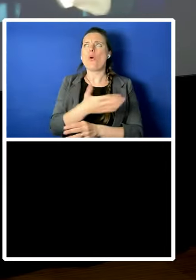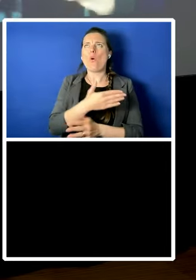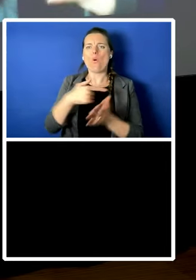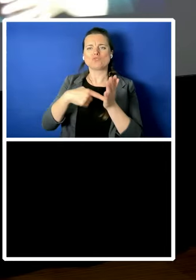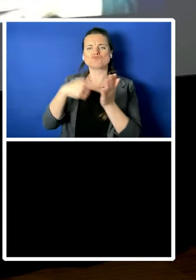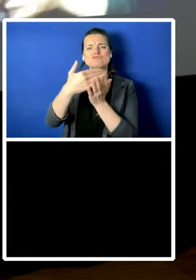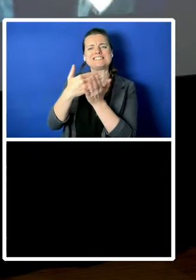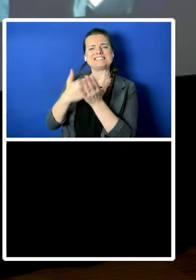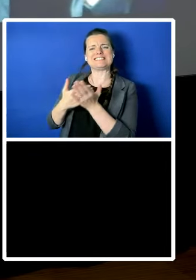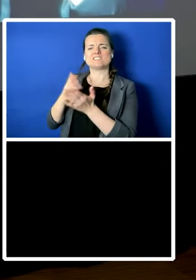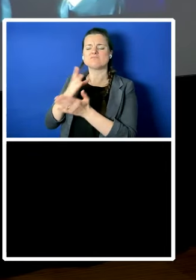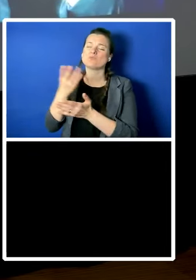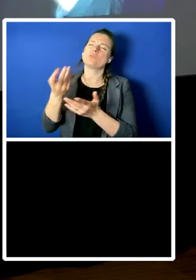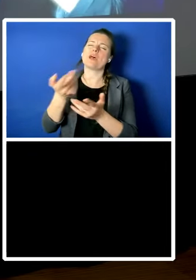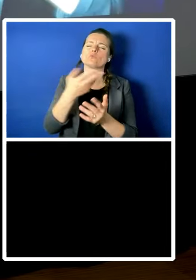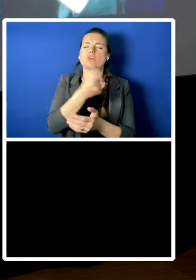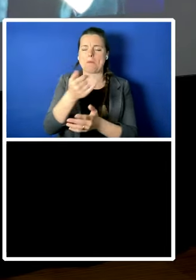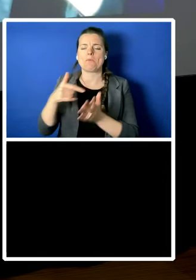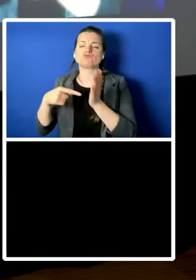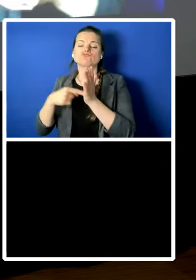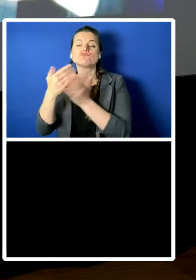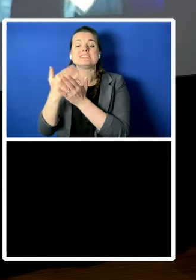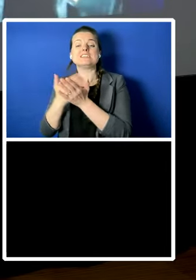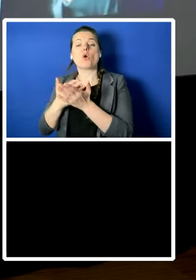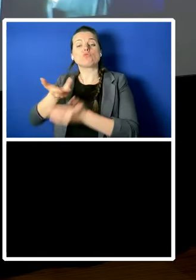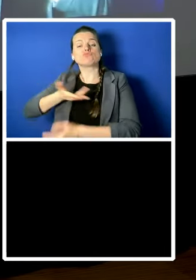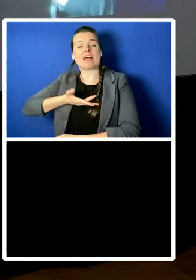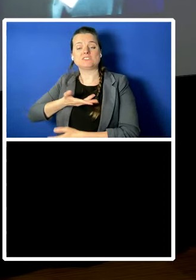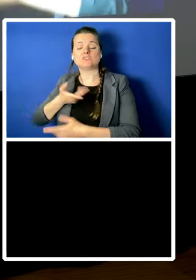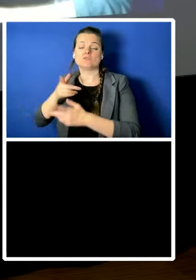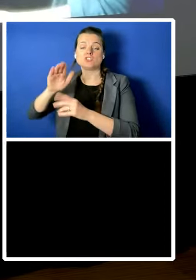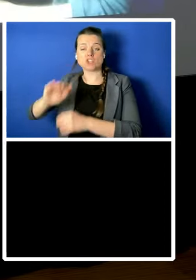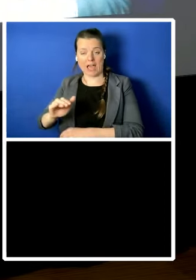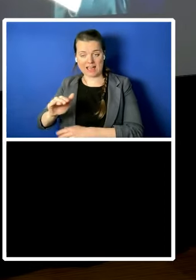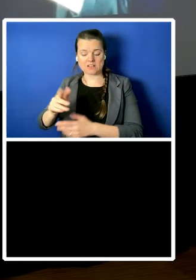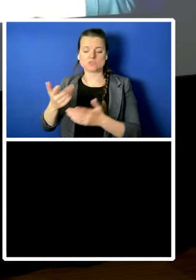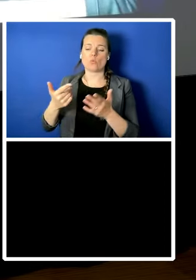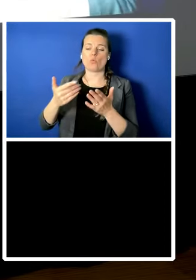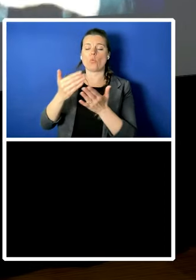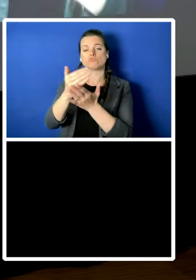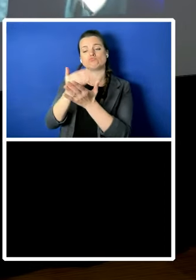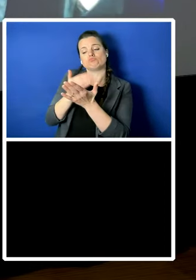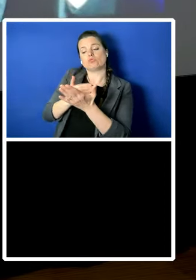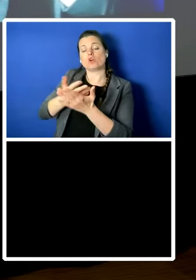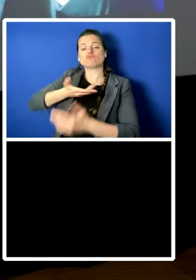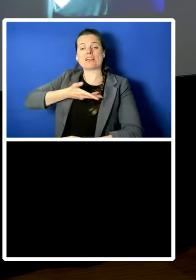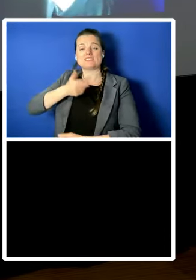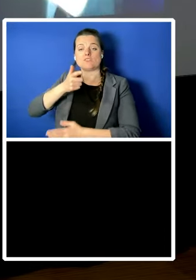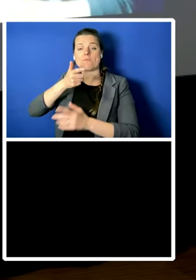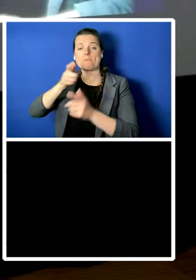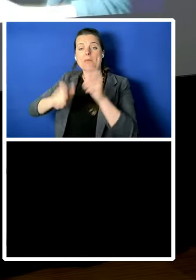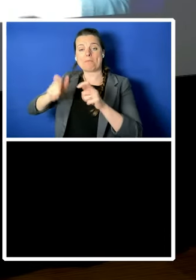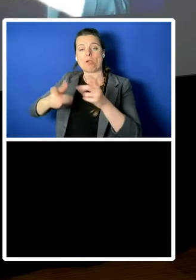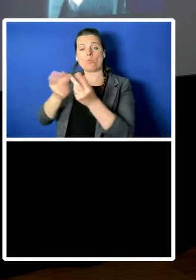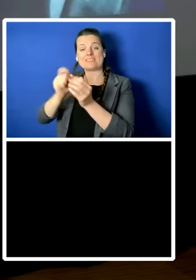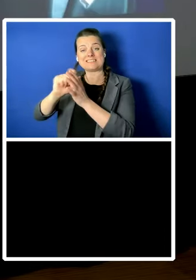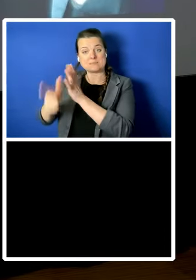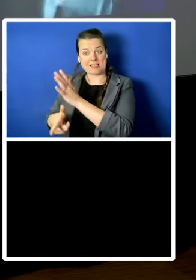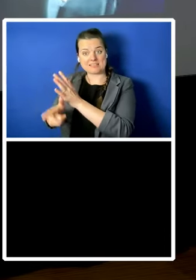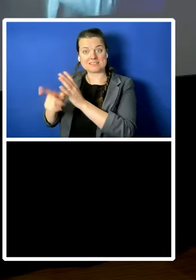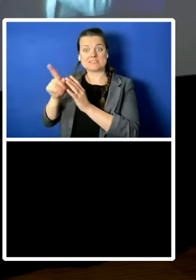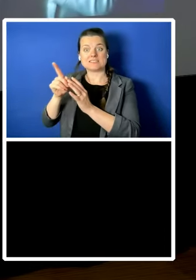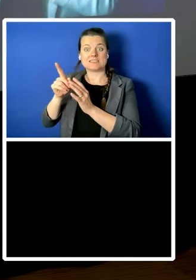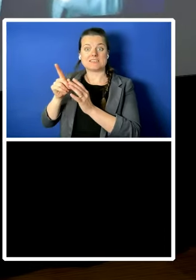the rights of the child and the rights of people with disabilities but some of the right skeptics just rail against